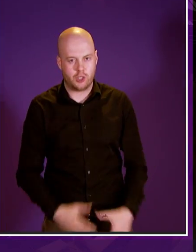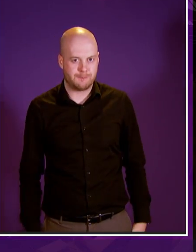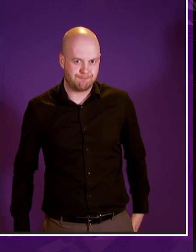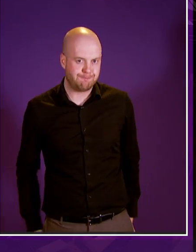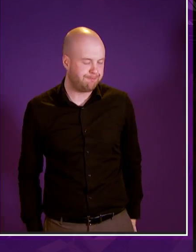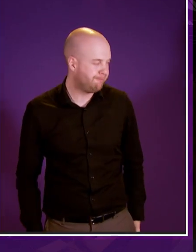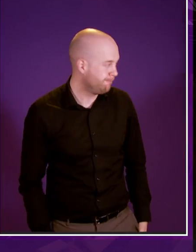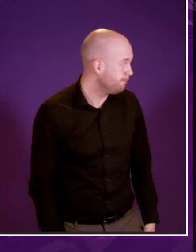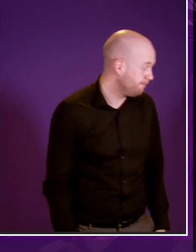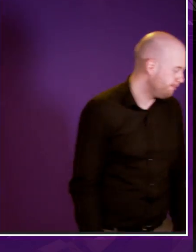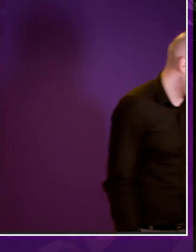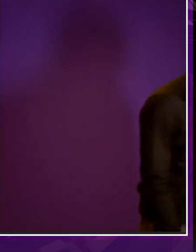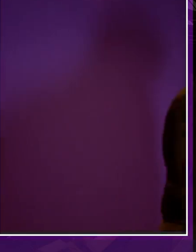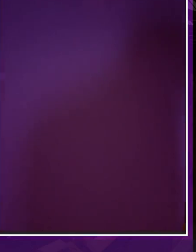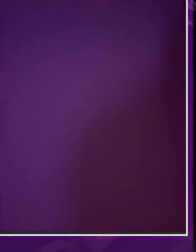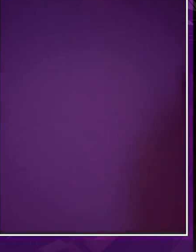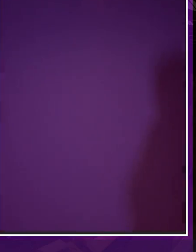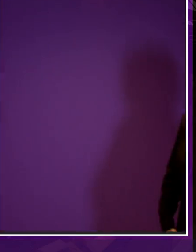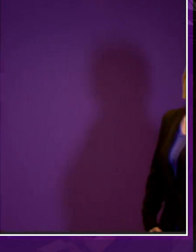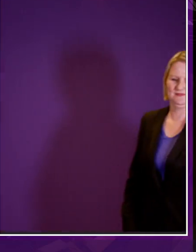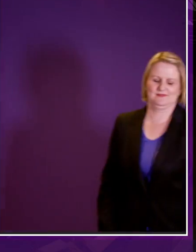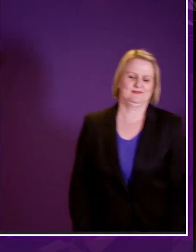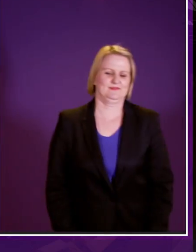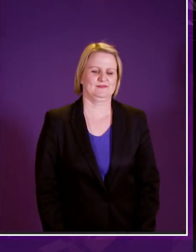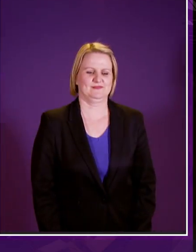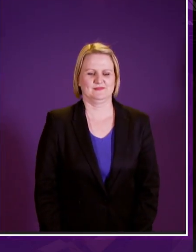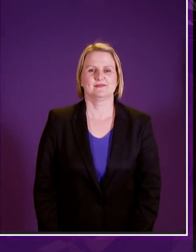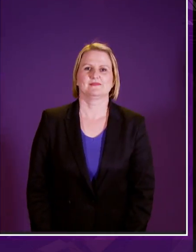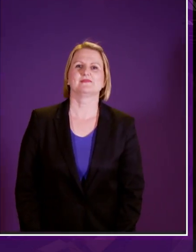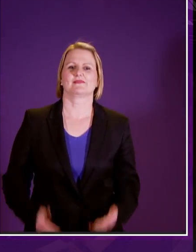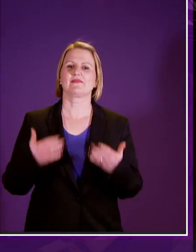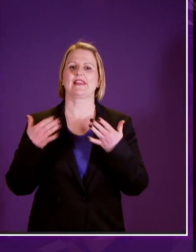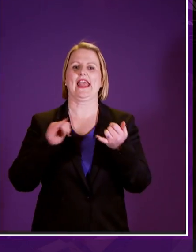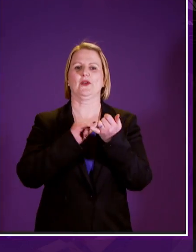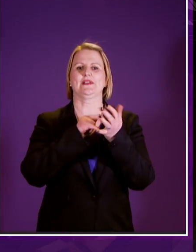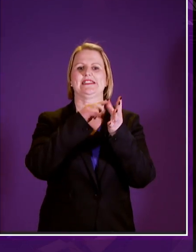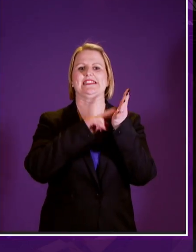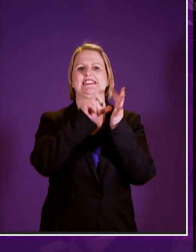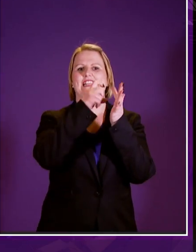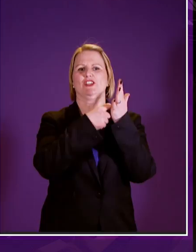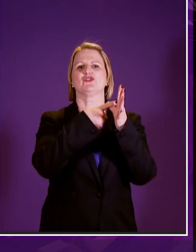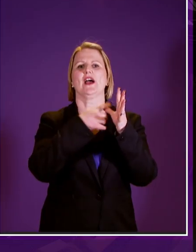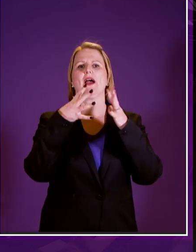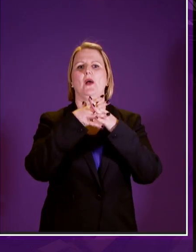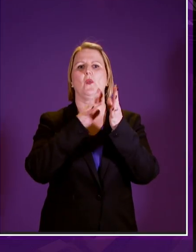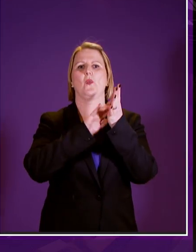now call sandra white to be followed by ben mcpherson two to three minutes each please